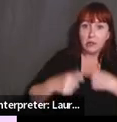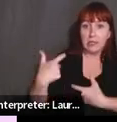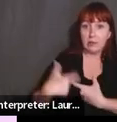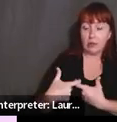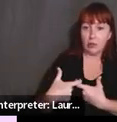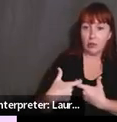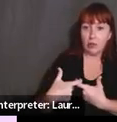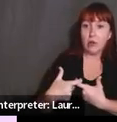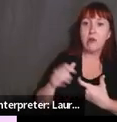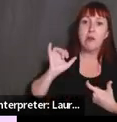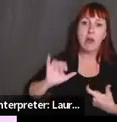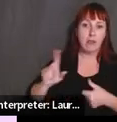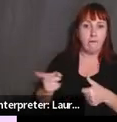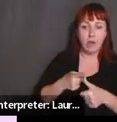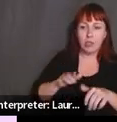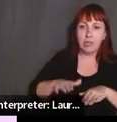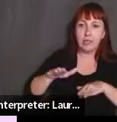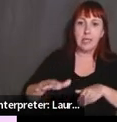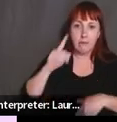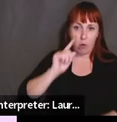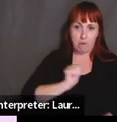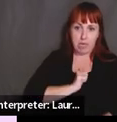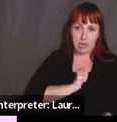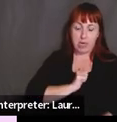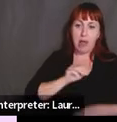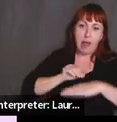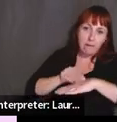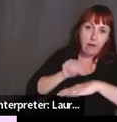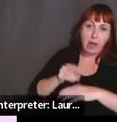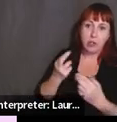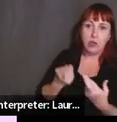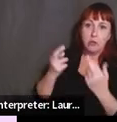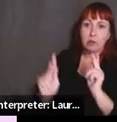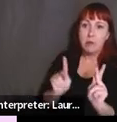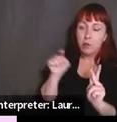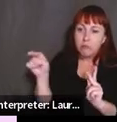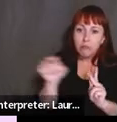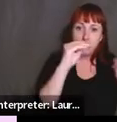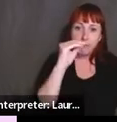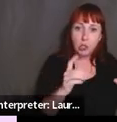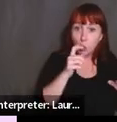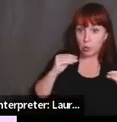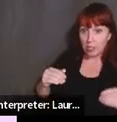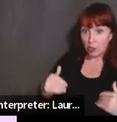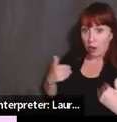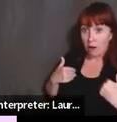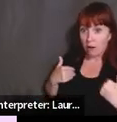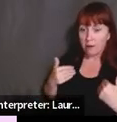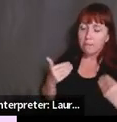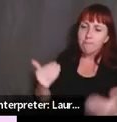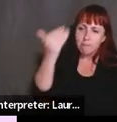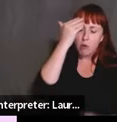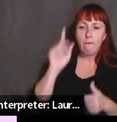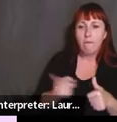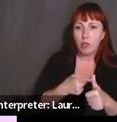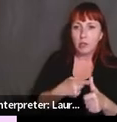That's the first thing, for example, that I, that I would advise teachers, uh, that teach younger students to, to be aware of.